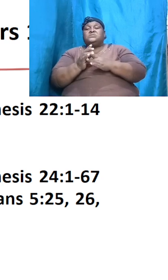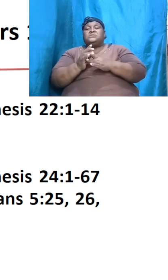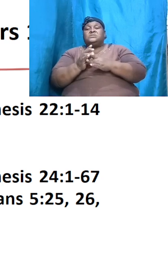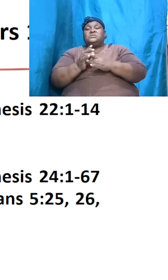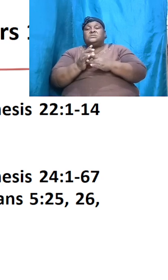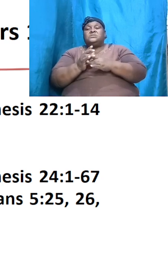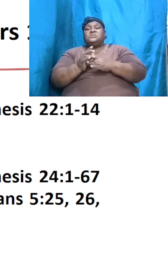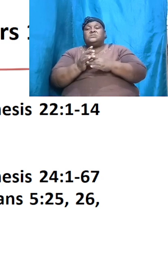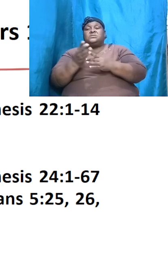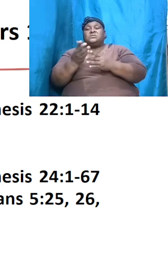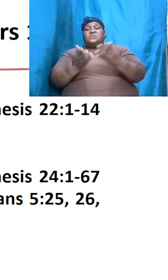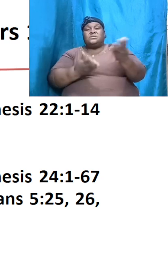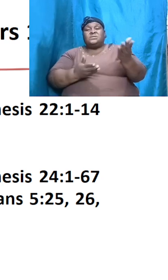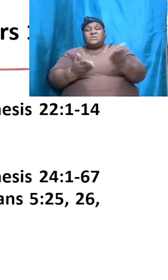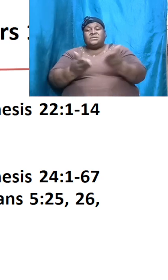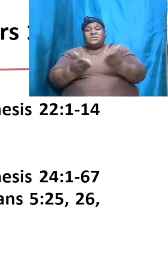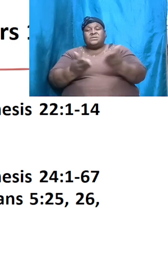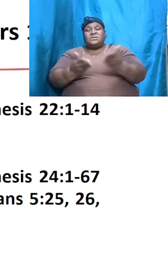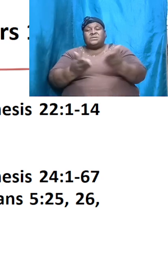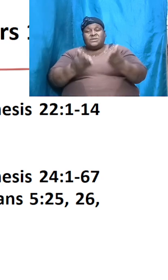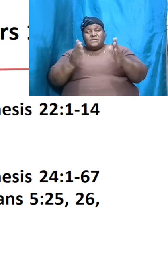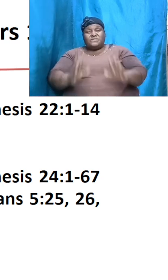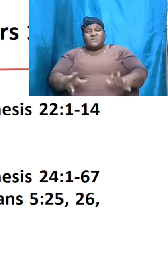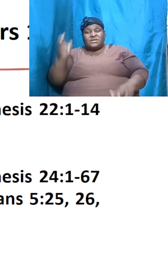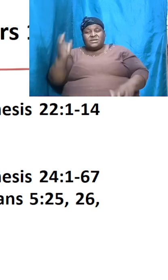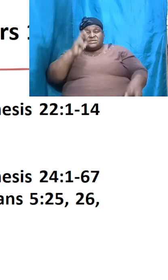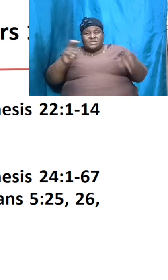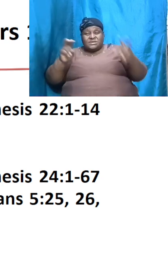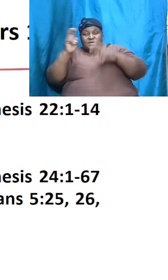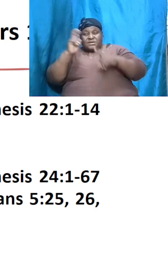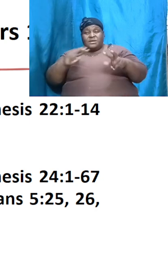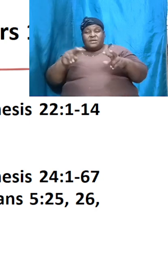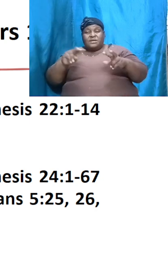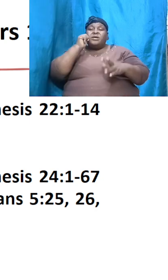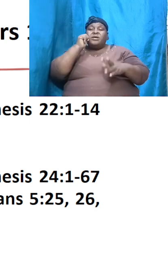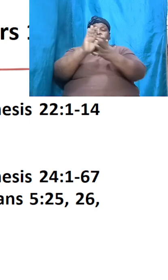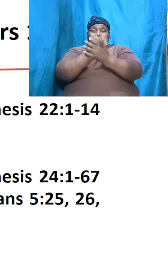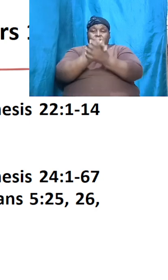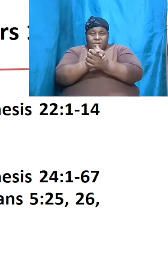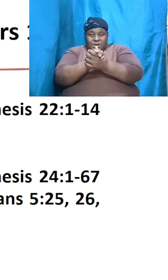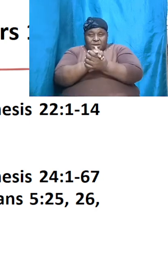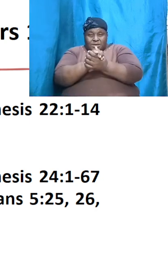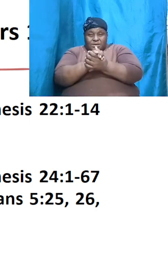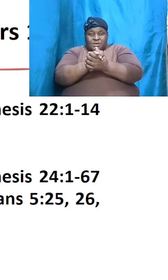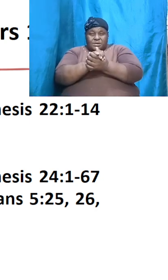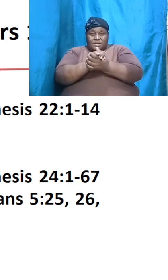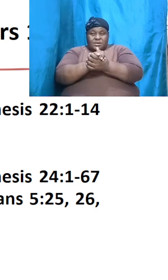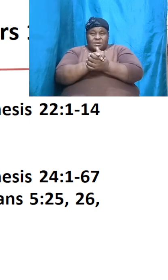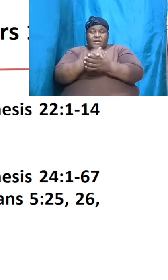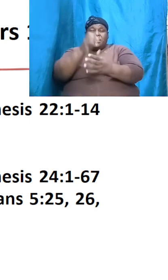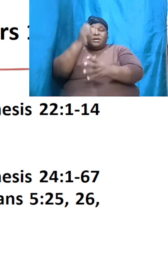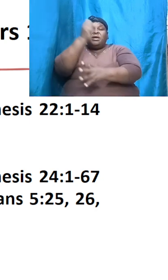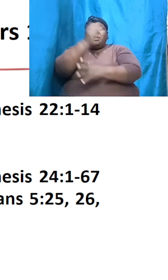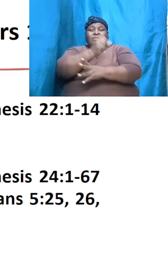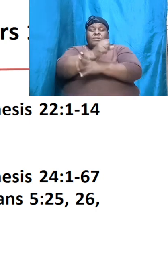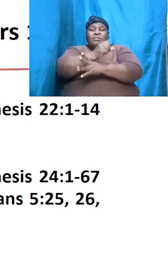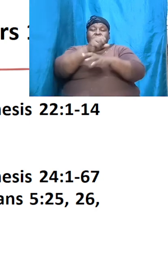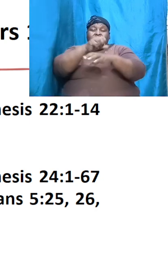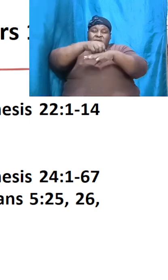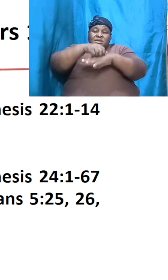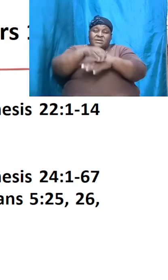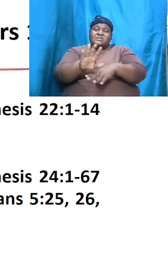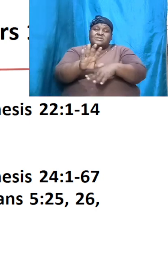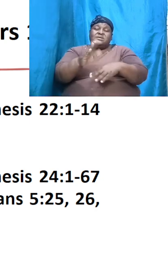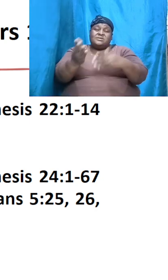servant seeking a bride I want us to recognize that Abraham sent his servant to find